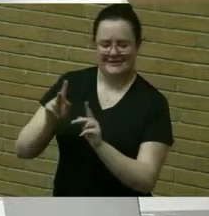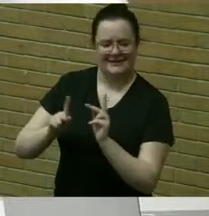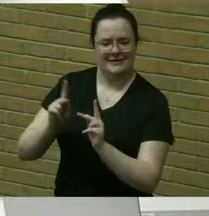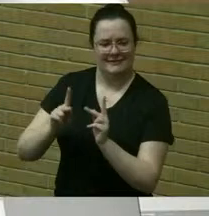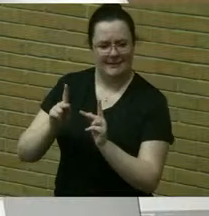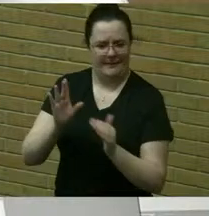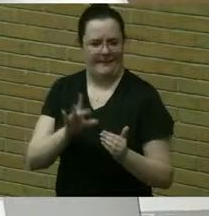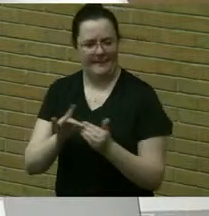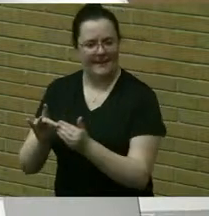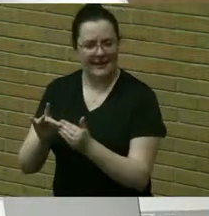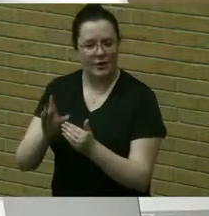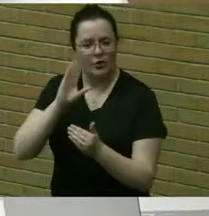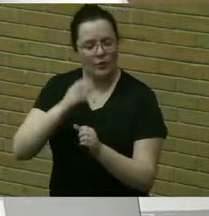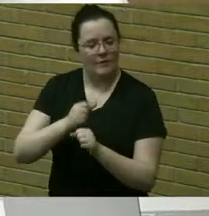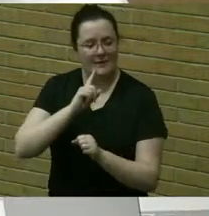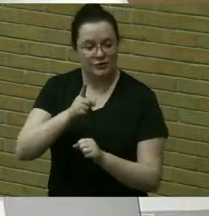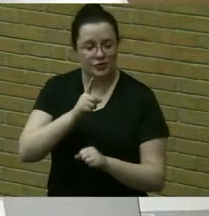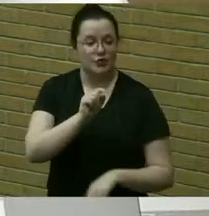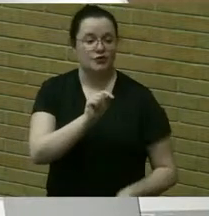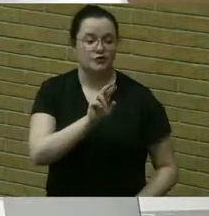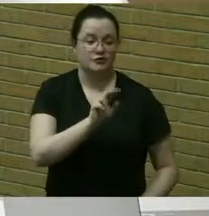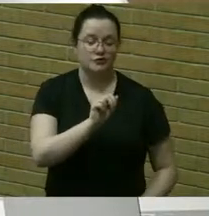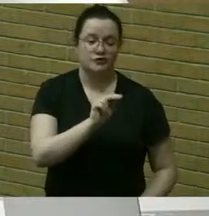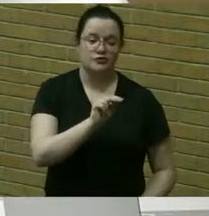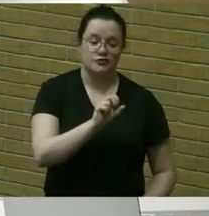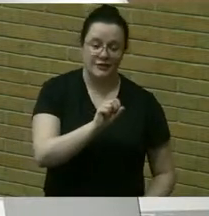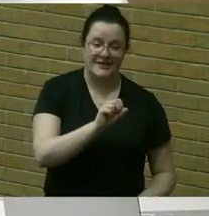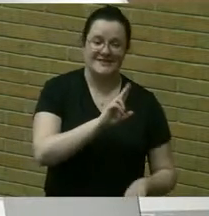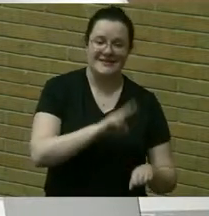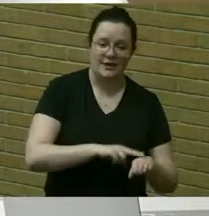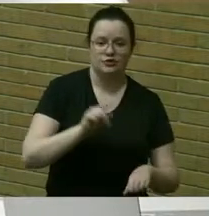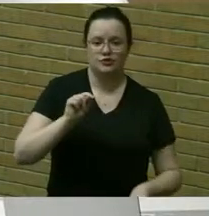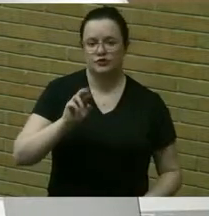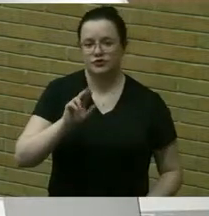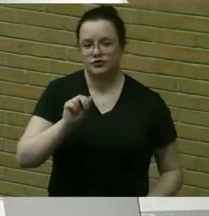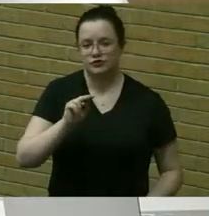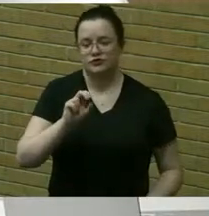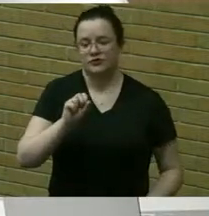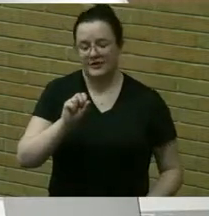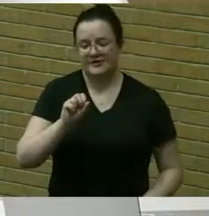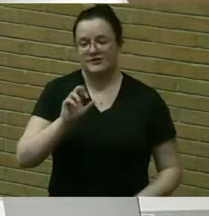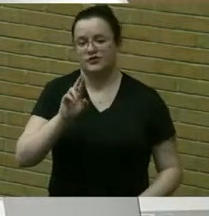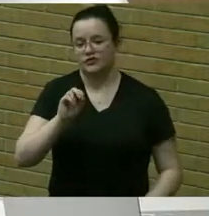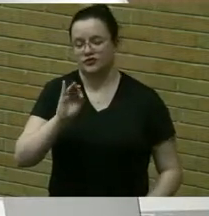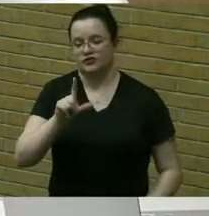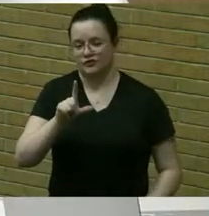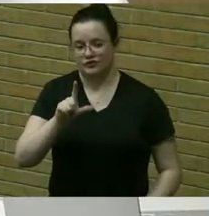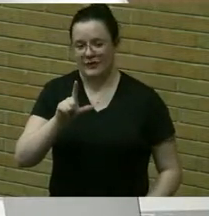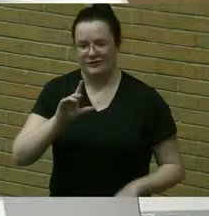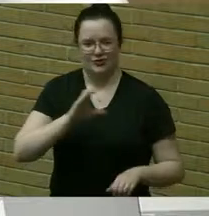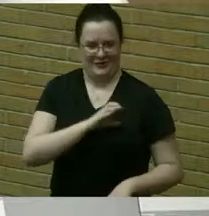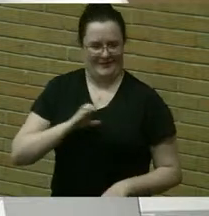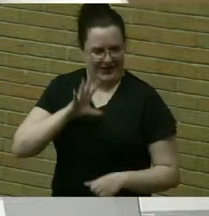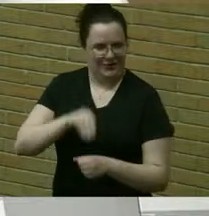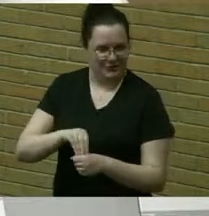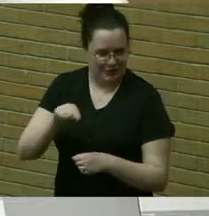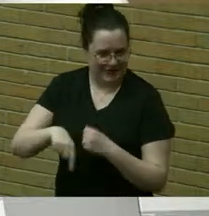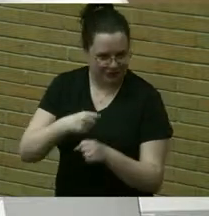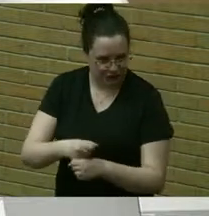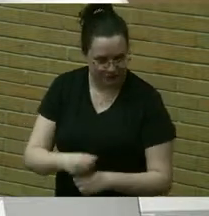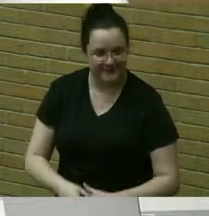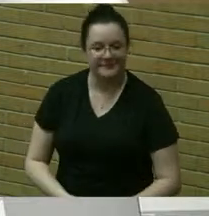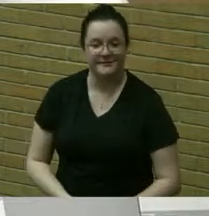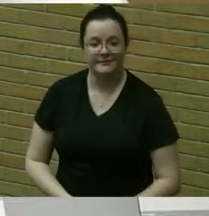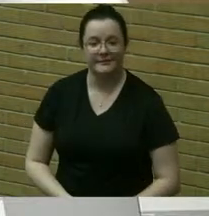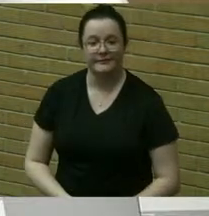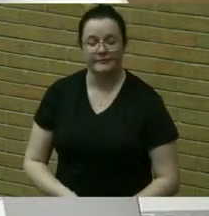transnational and transracial adoption community are included this year uh we will revisit